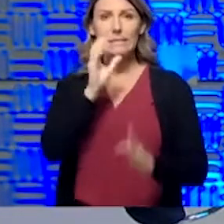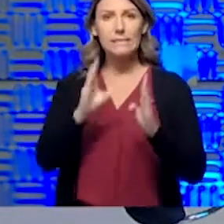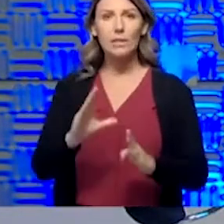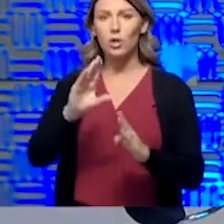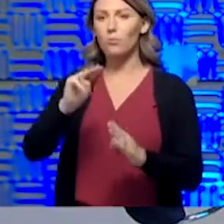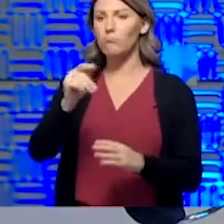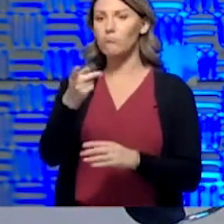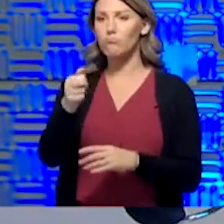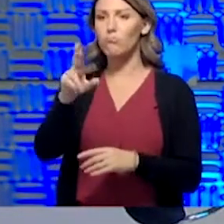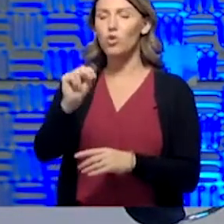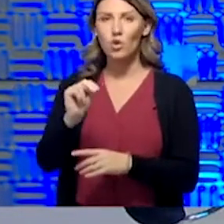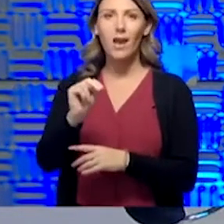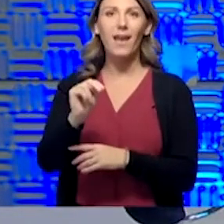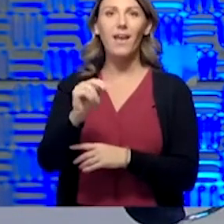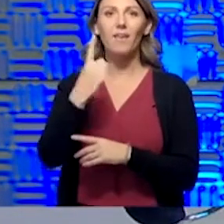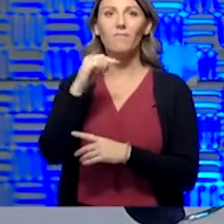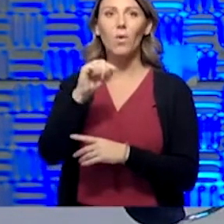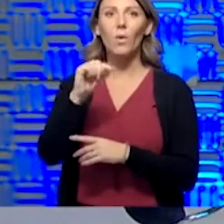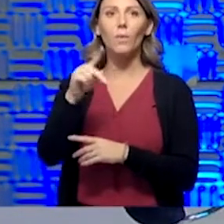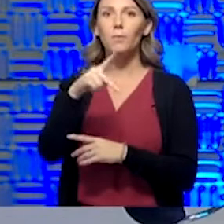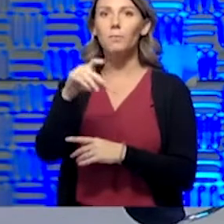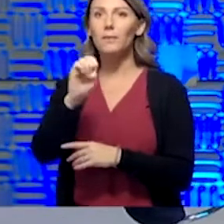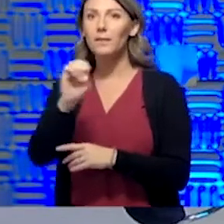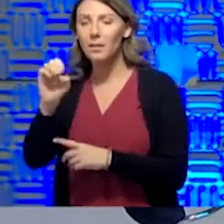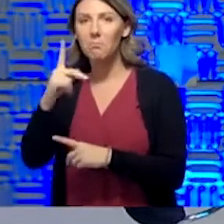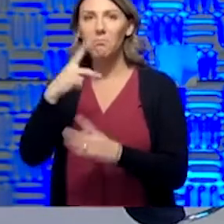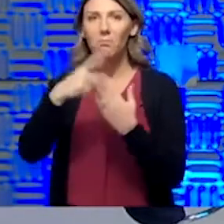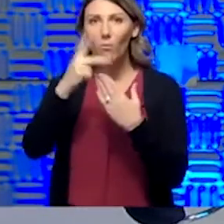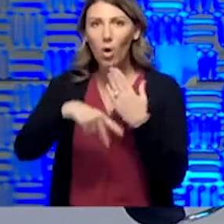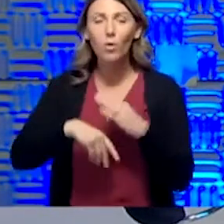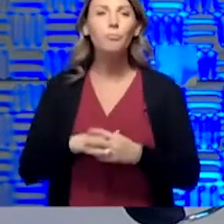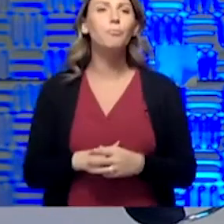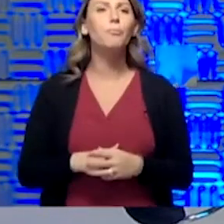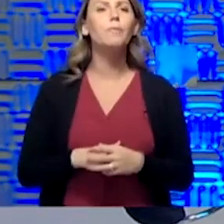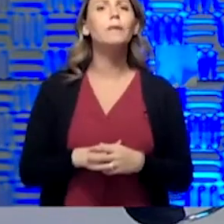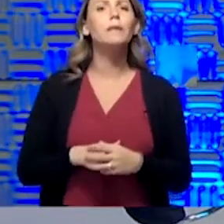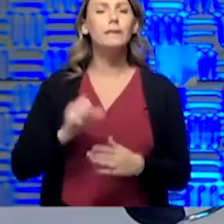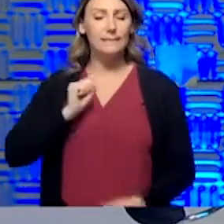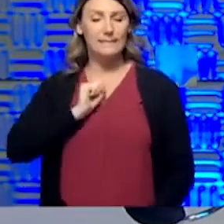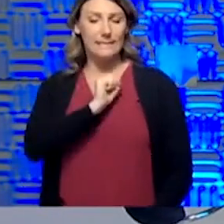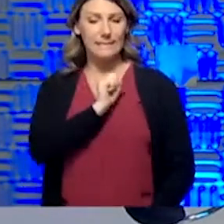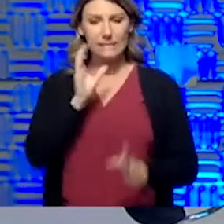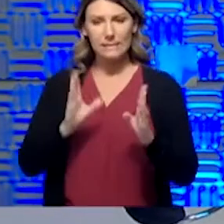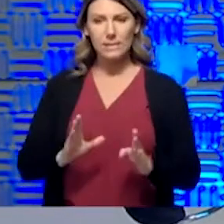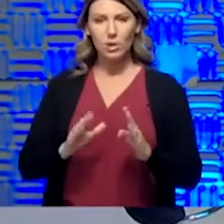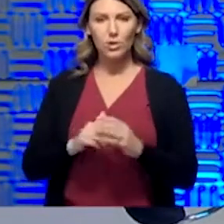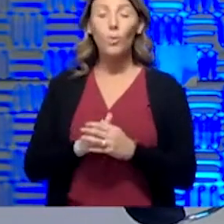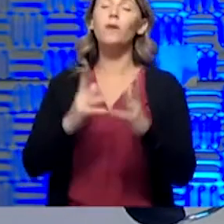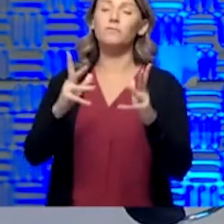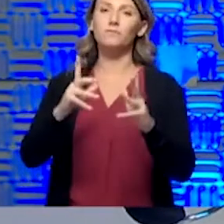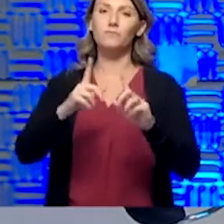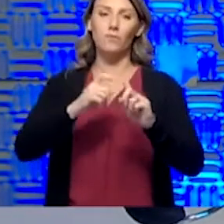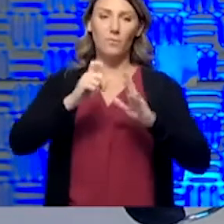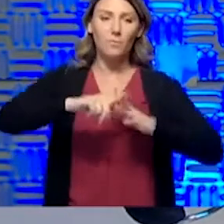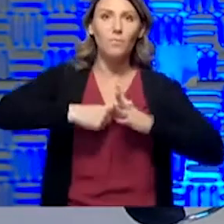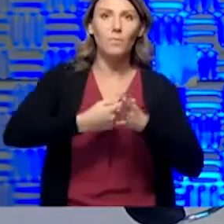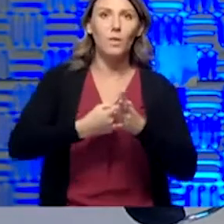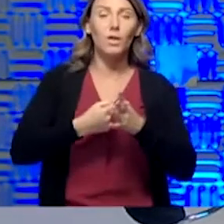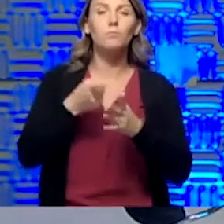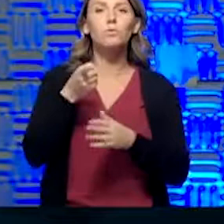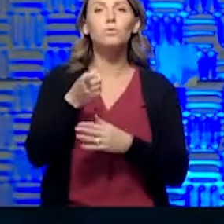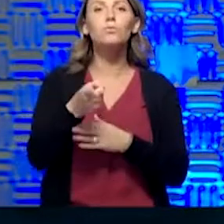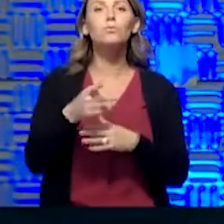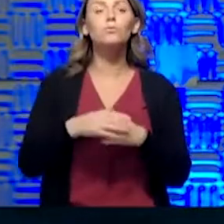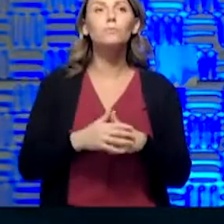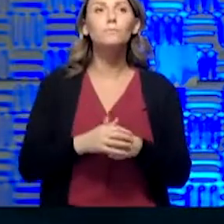PPP program. Yes, sir. Senator, from the start, you touted the program,